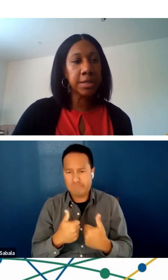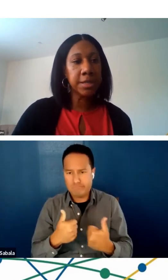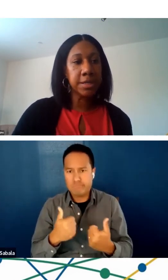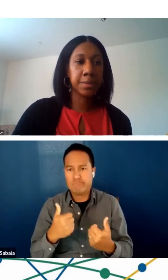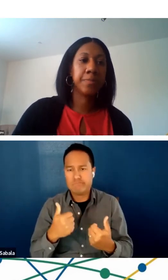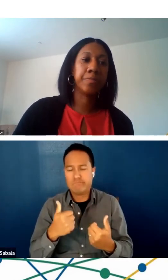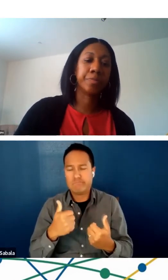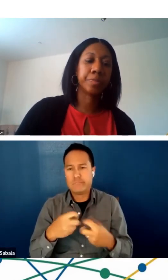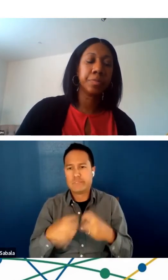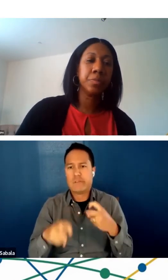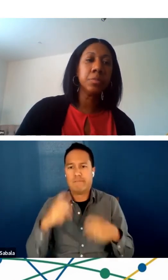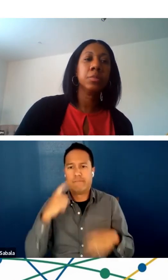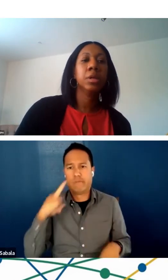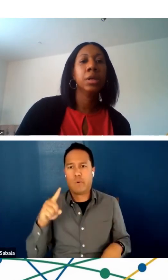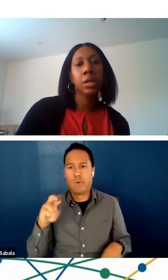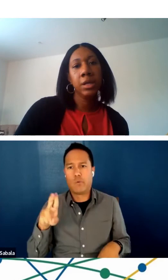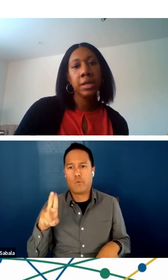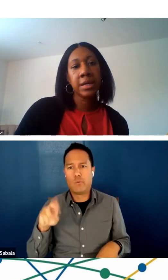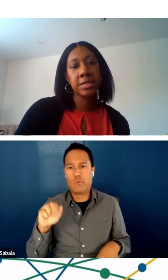rural communities.